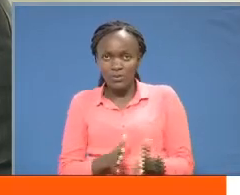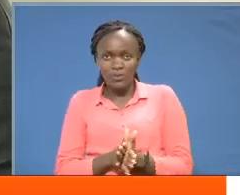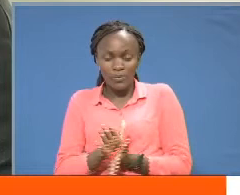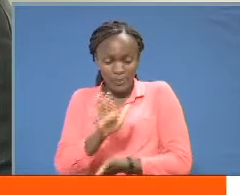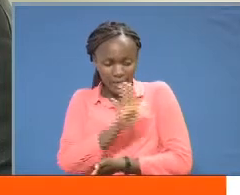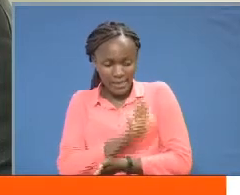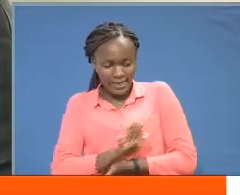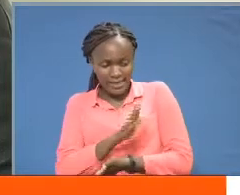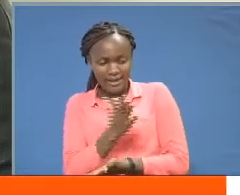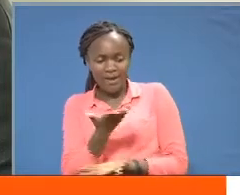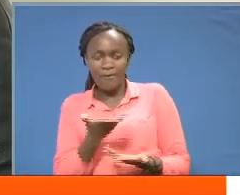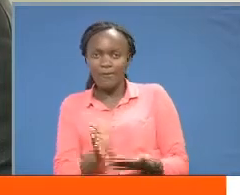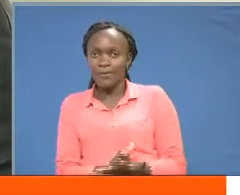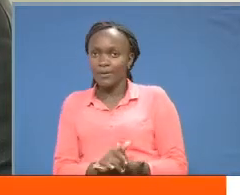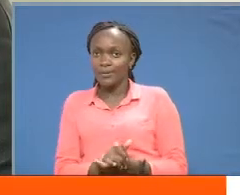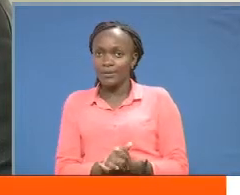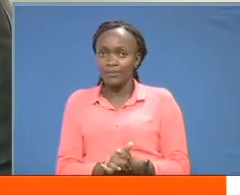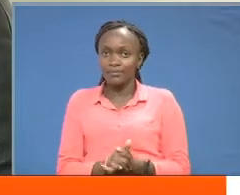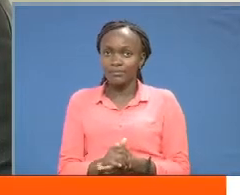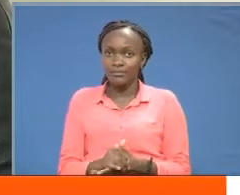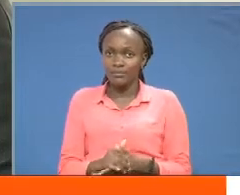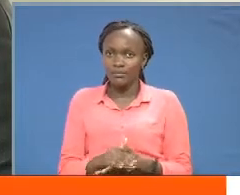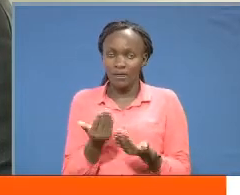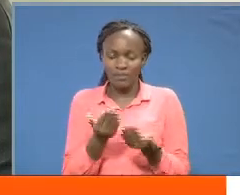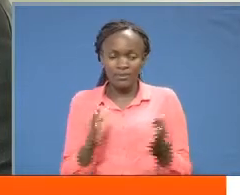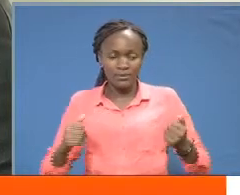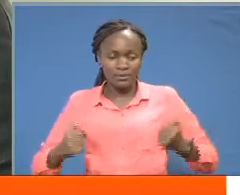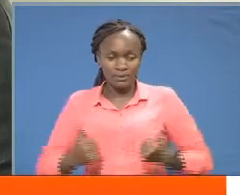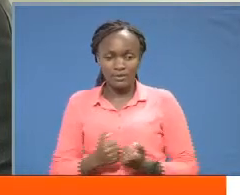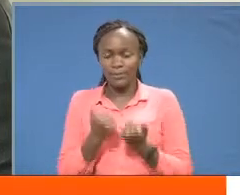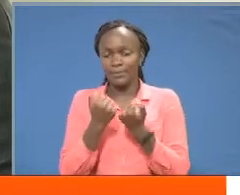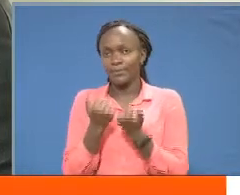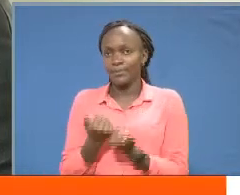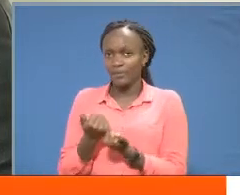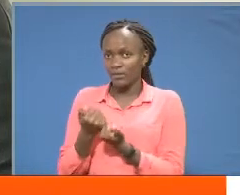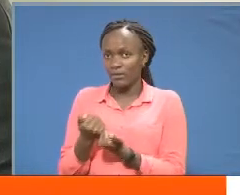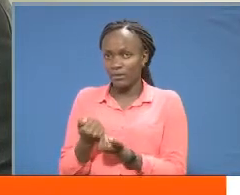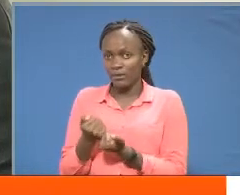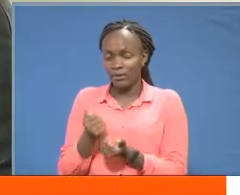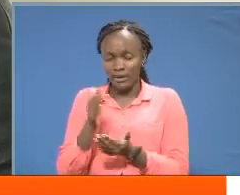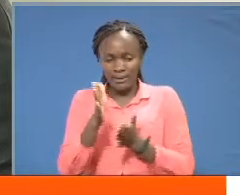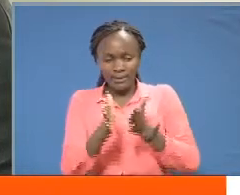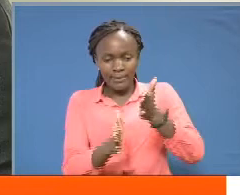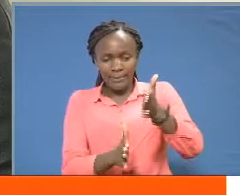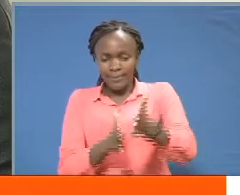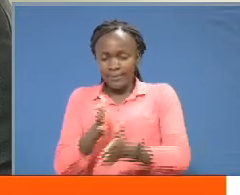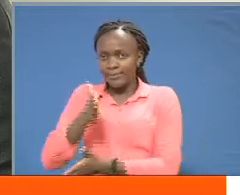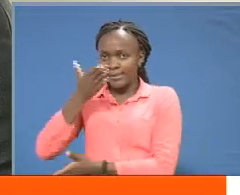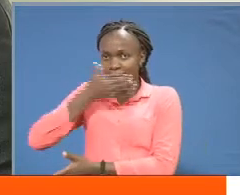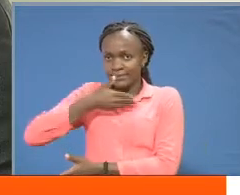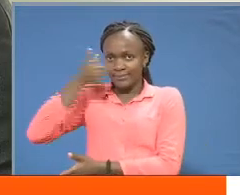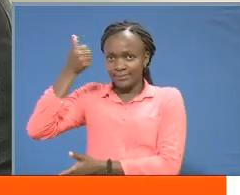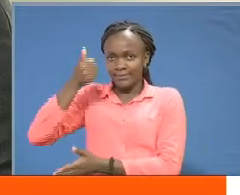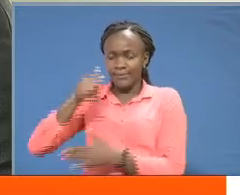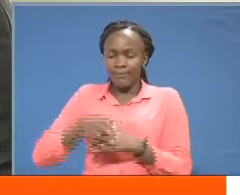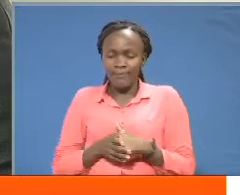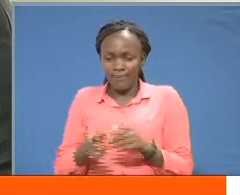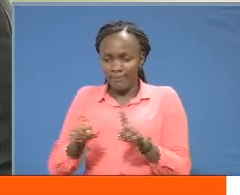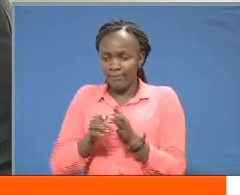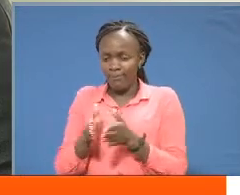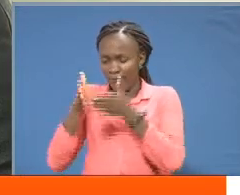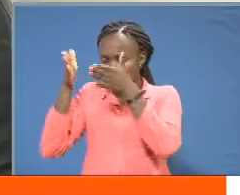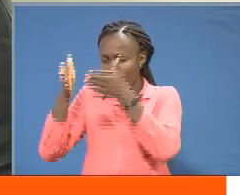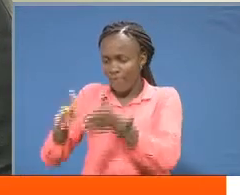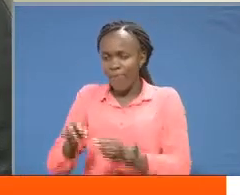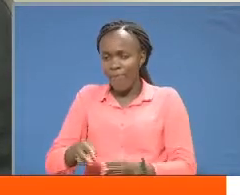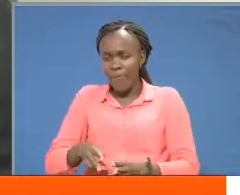space where things could be done in a much more structured way much more focused manner than